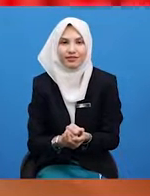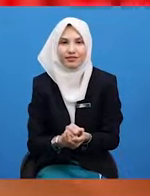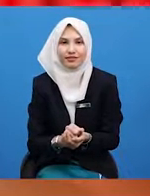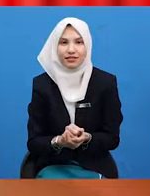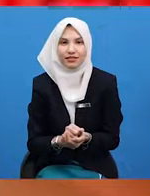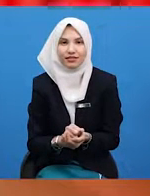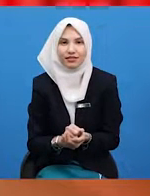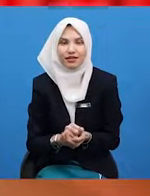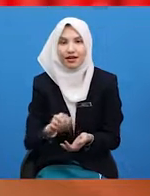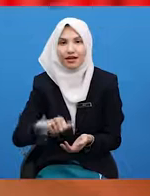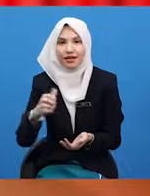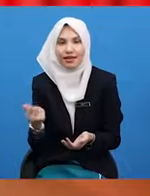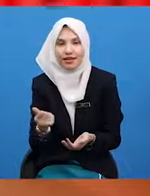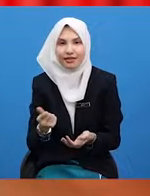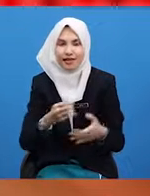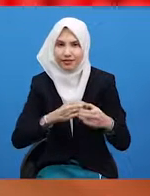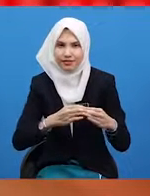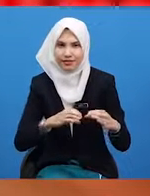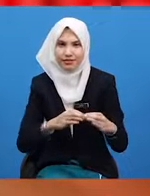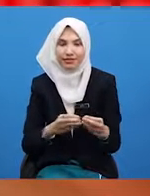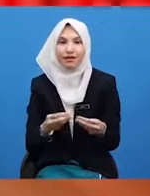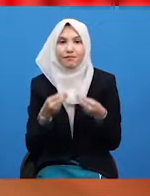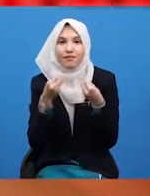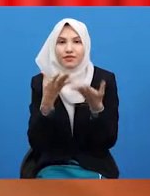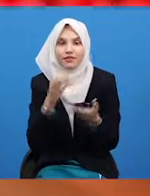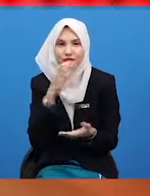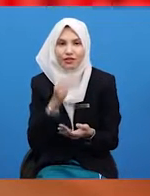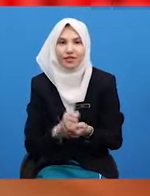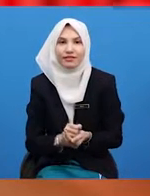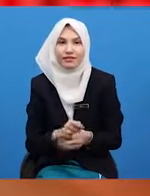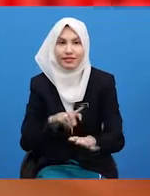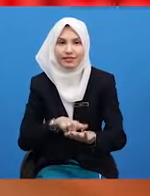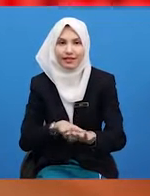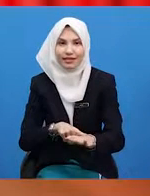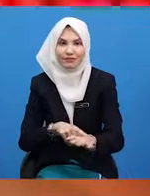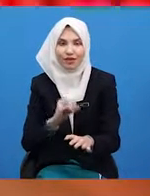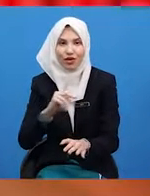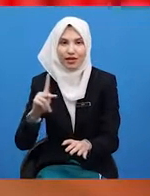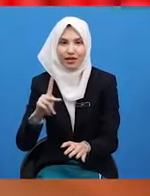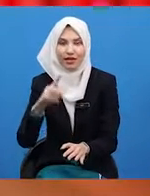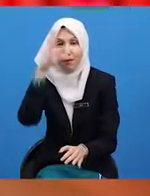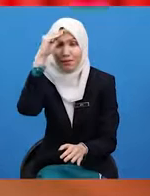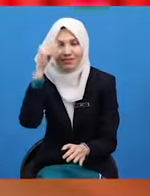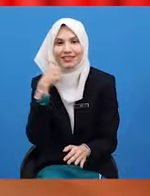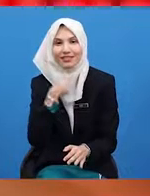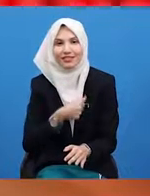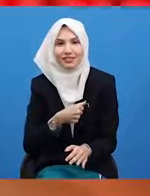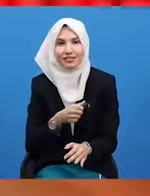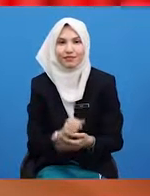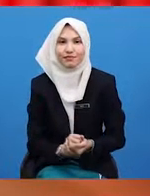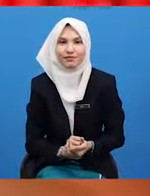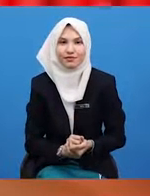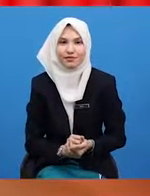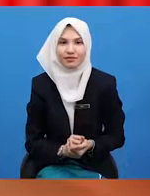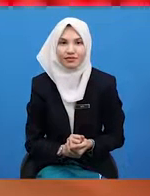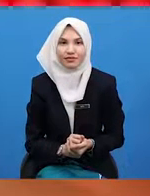another method of telling the time. learning. Okay boys and girls, we can say the hour